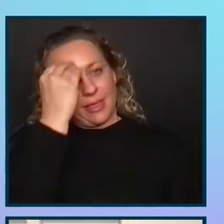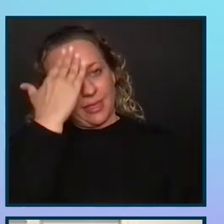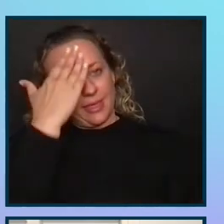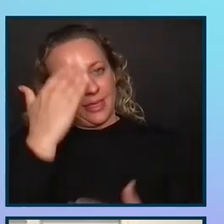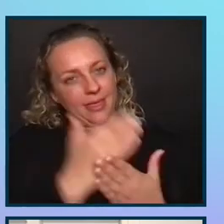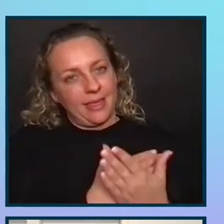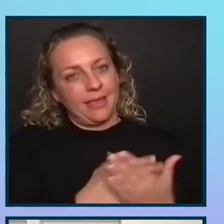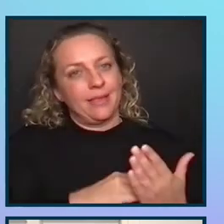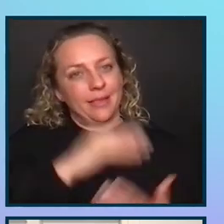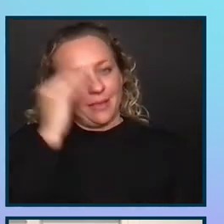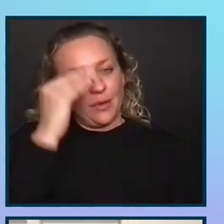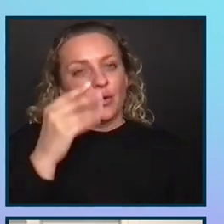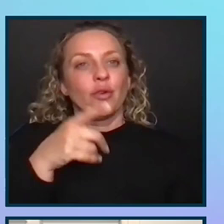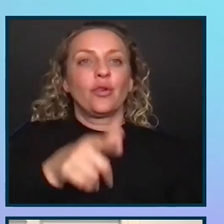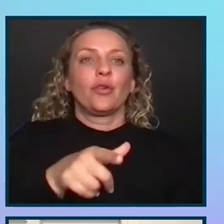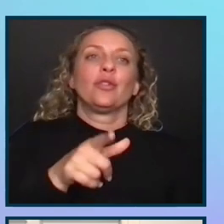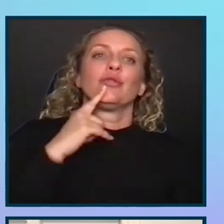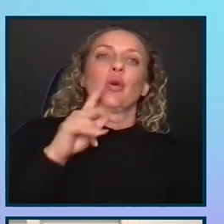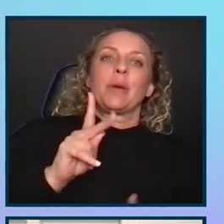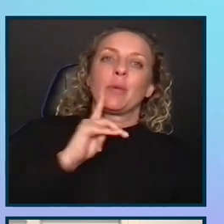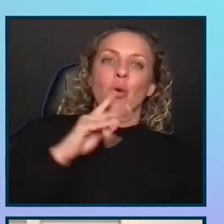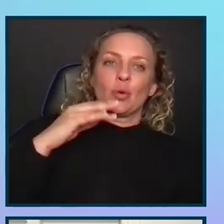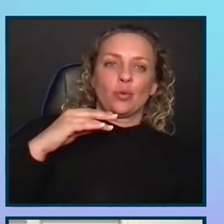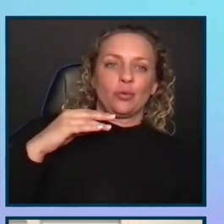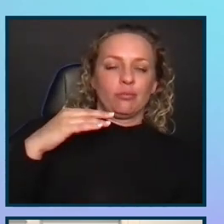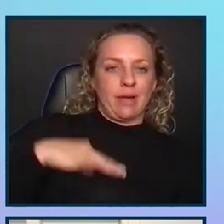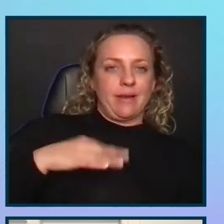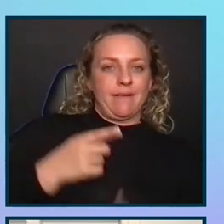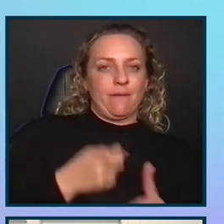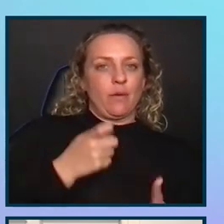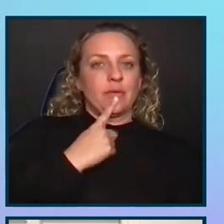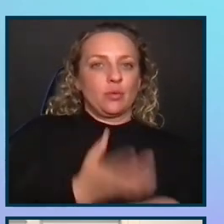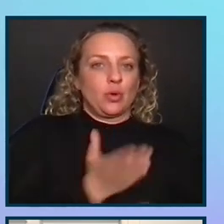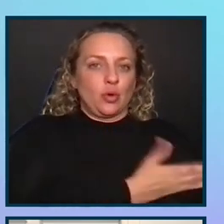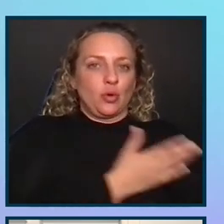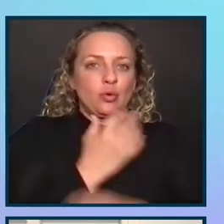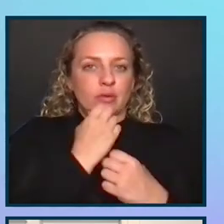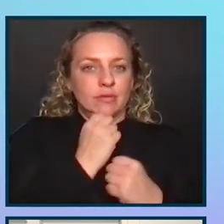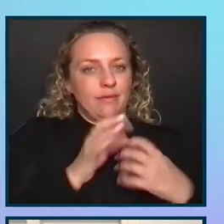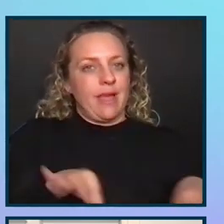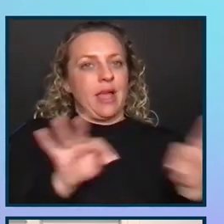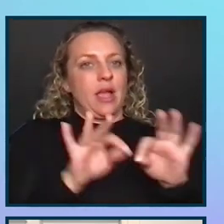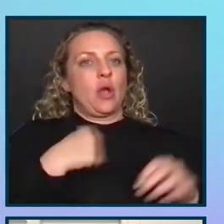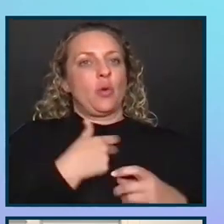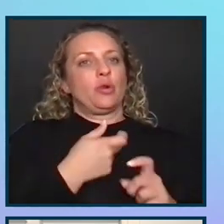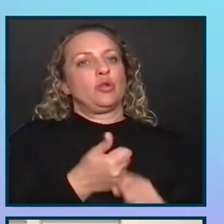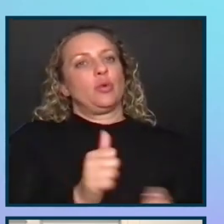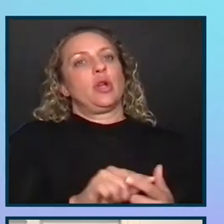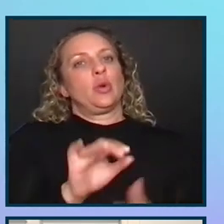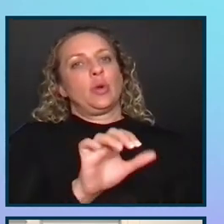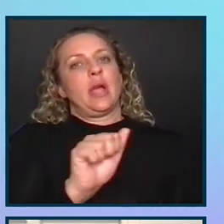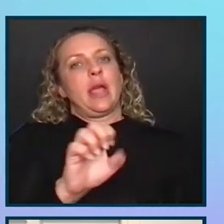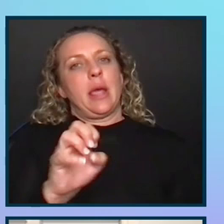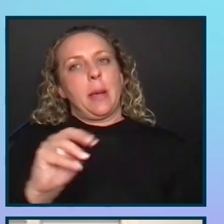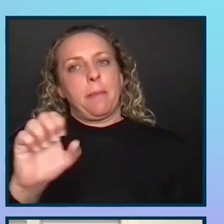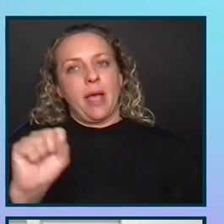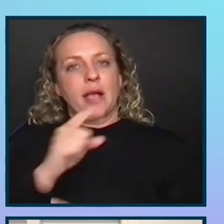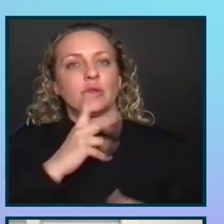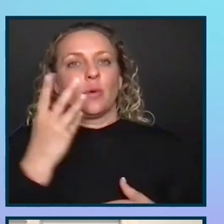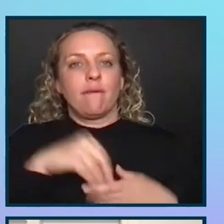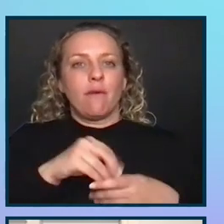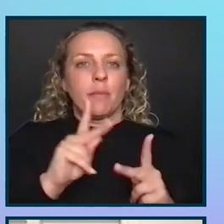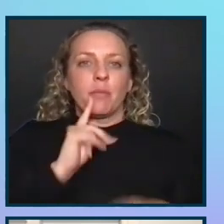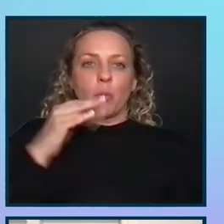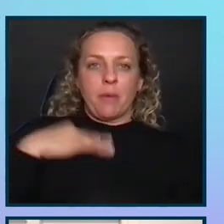engagement actually improves value. So one of the things that we had tried to do with the AEM asset audit was to involve stakeholders